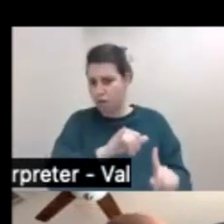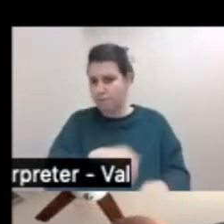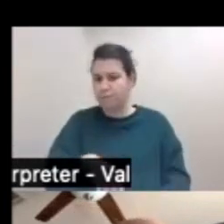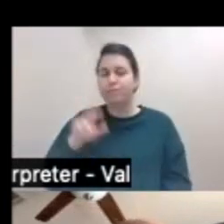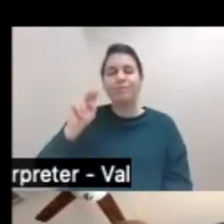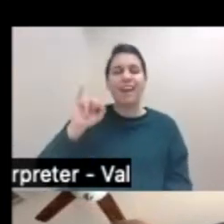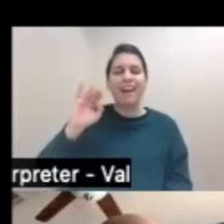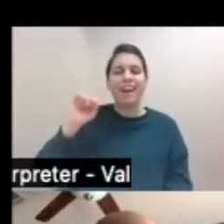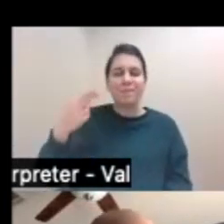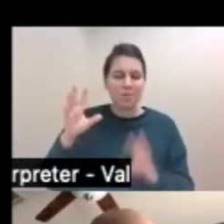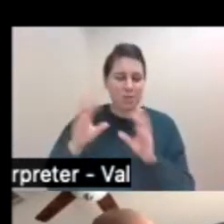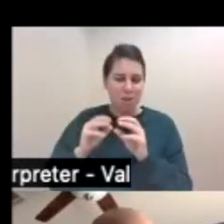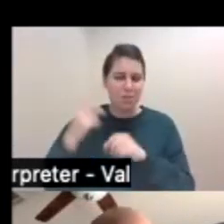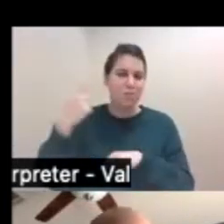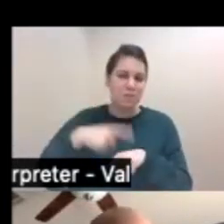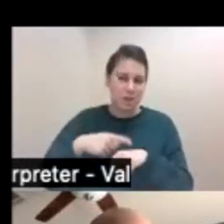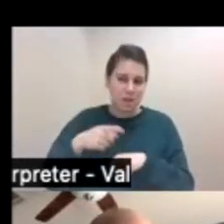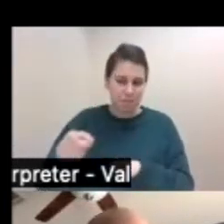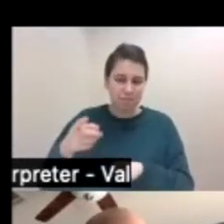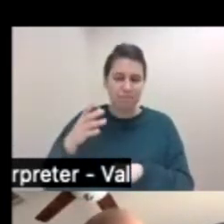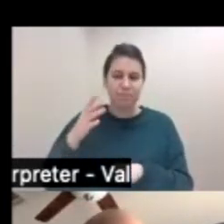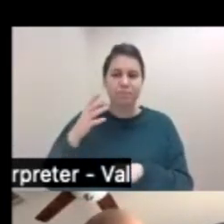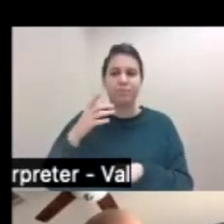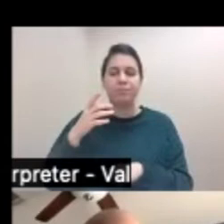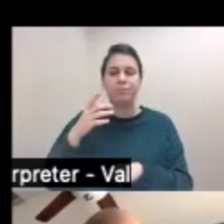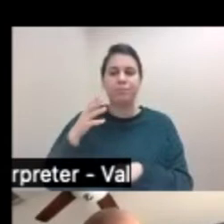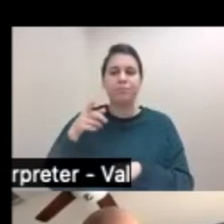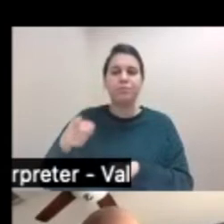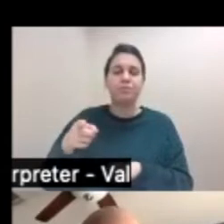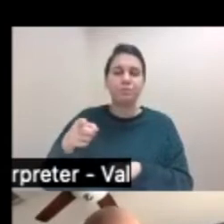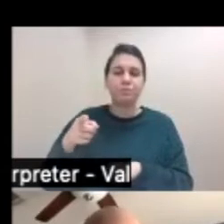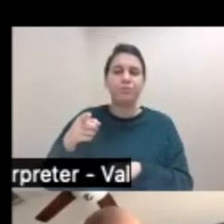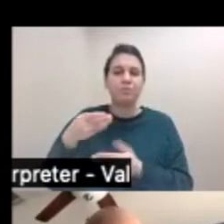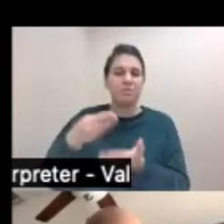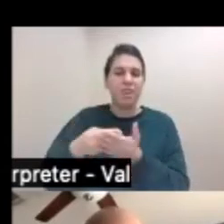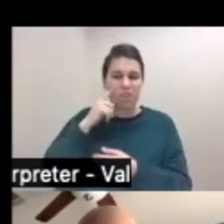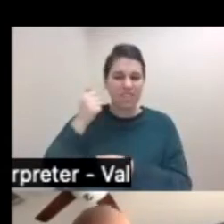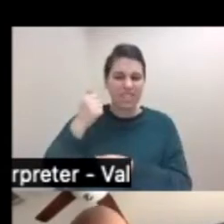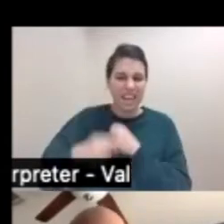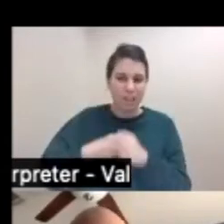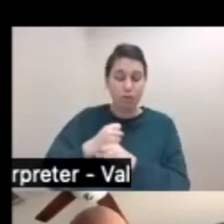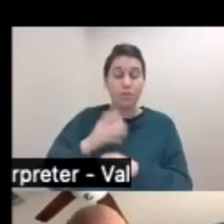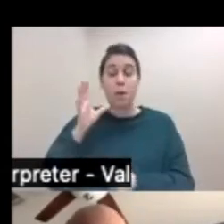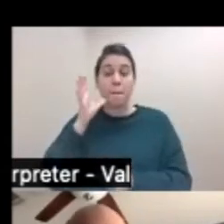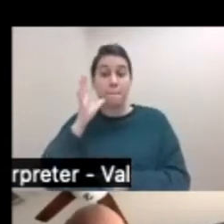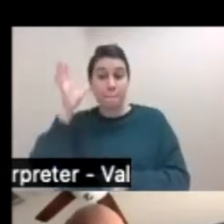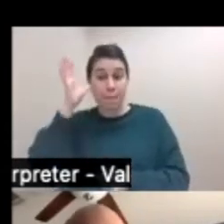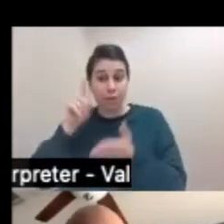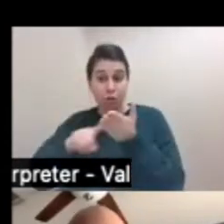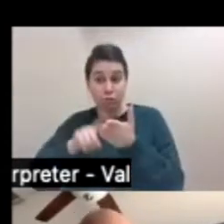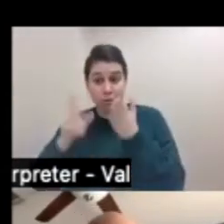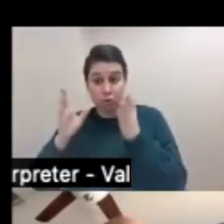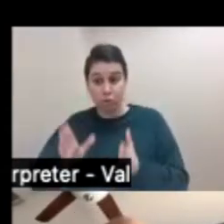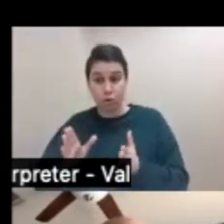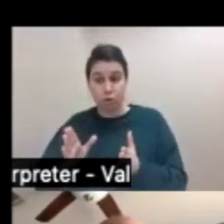conference that NIMH funded for 10 years, in which they would integrate parenting researchers that I, for the